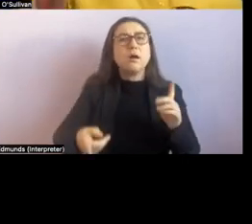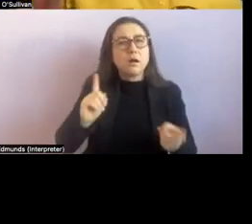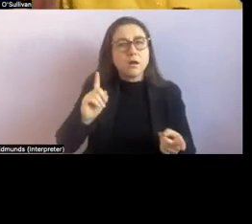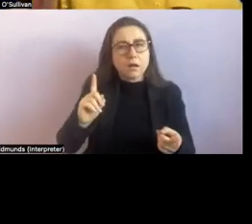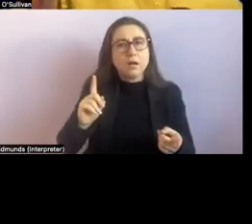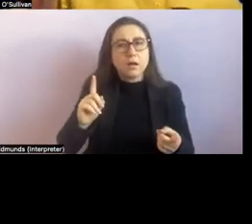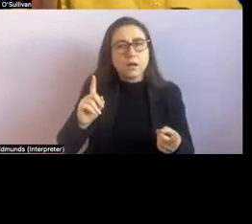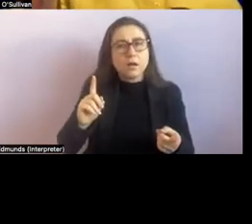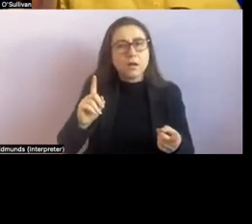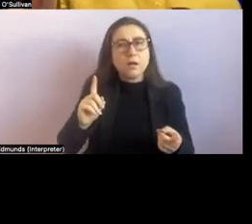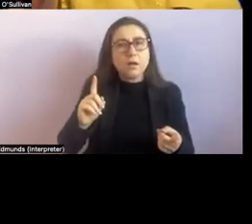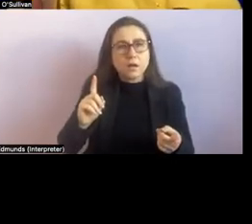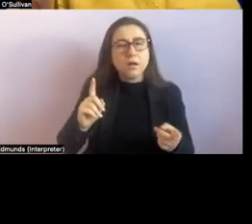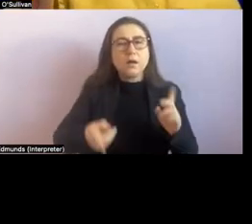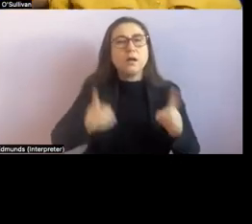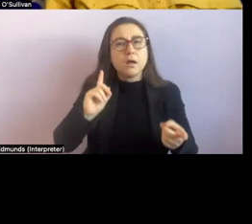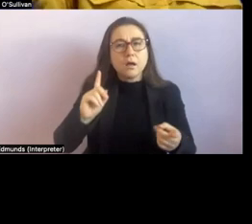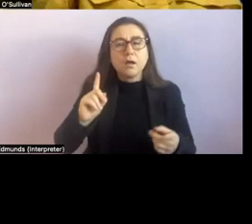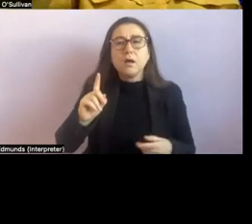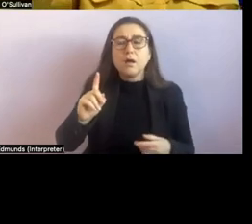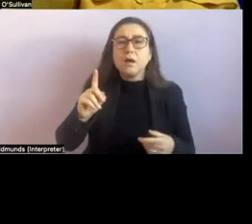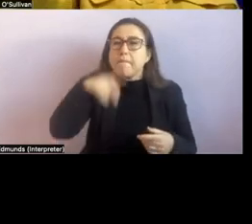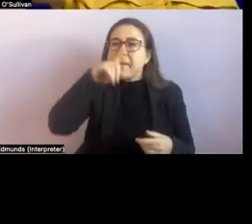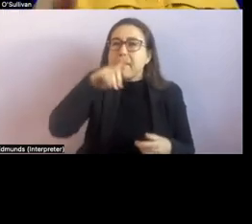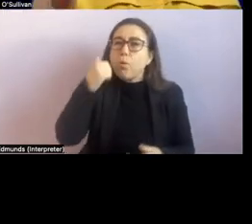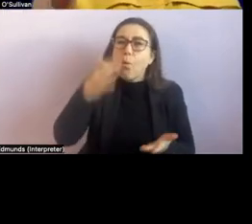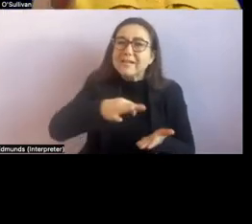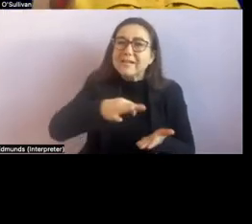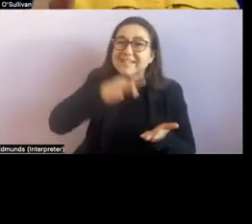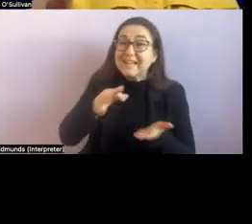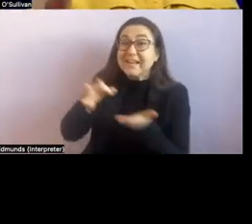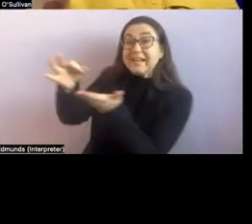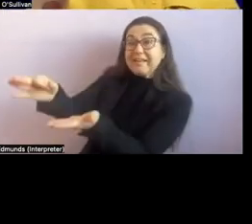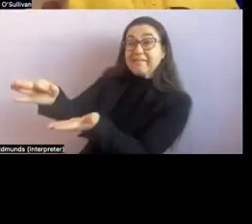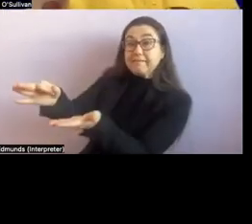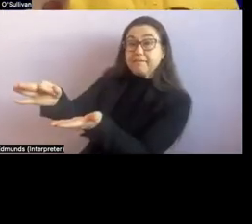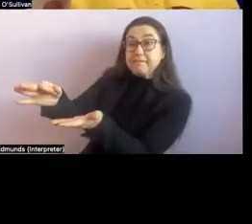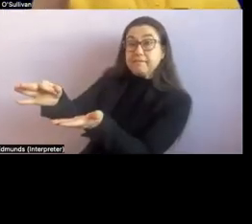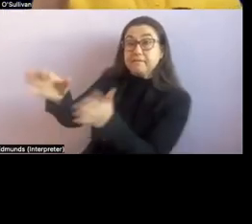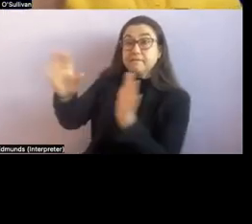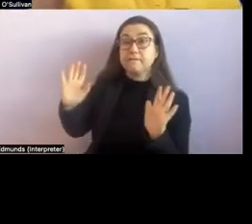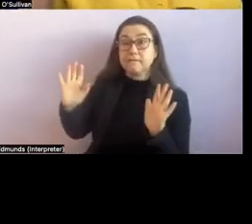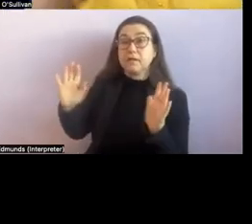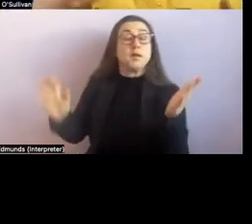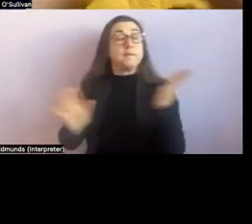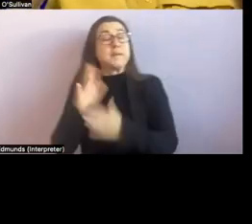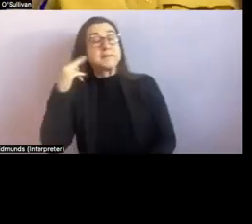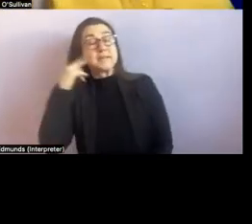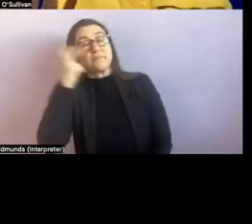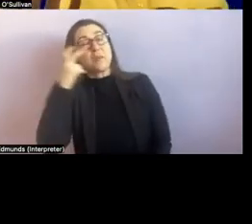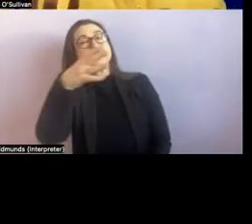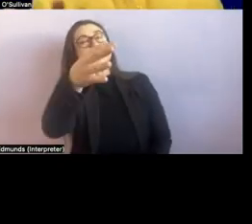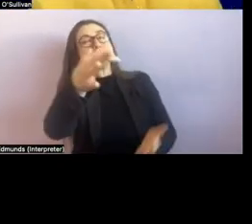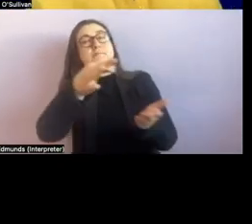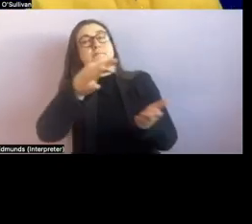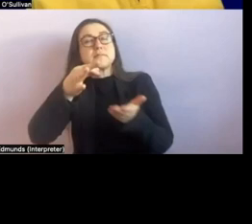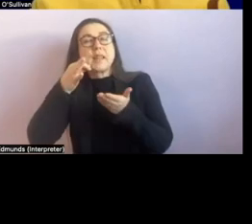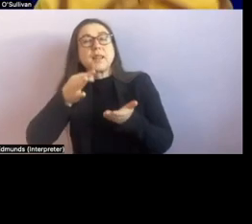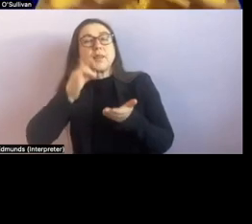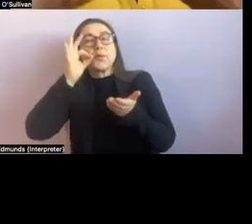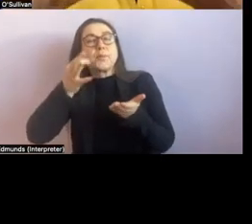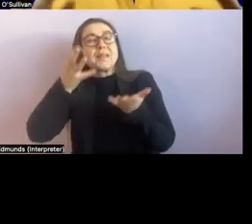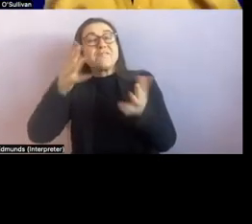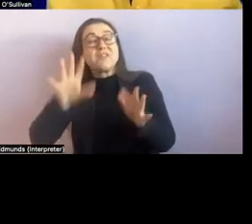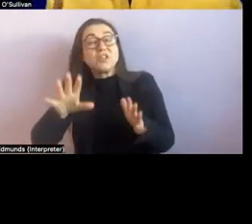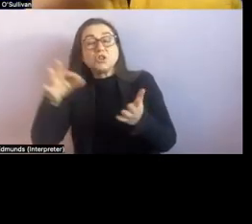being held to her in the ground in the ground it was being it was being given to her from the air so when she was finished drinking her cup of tea